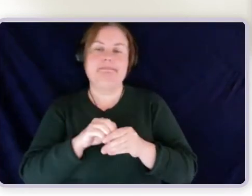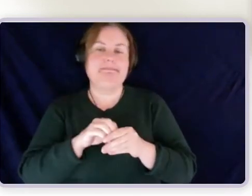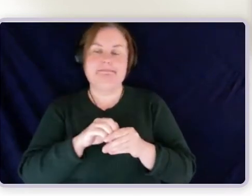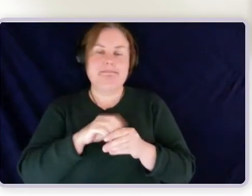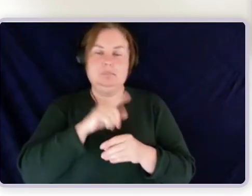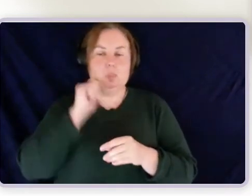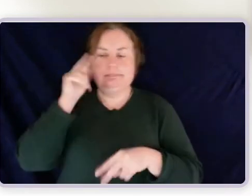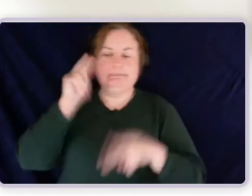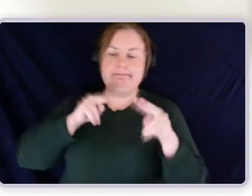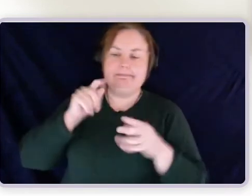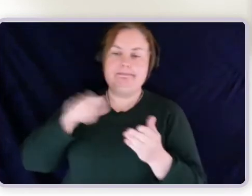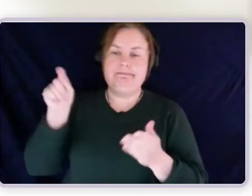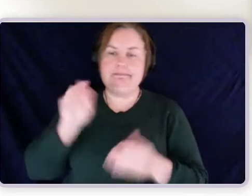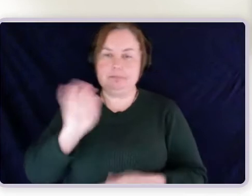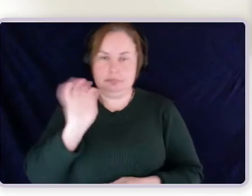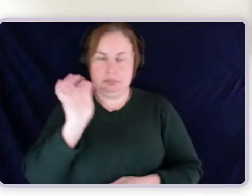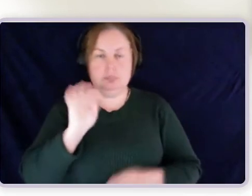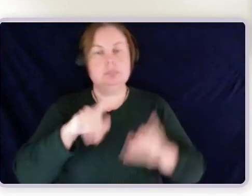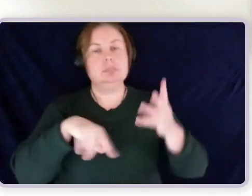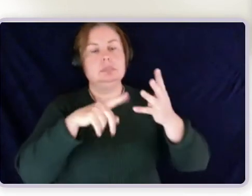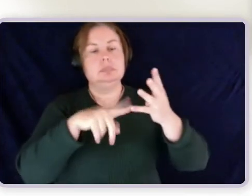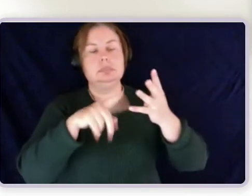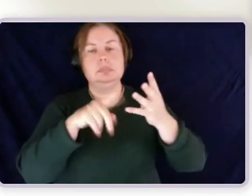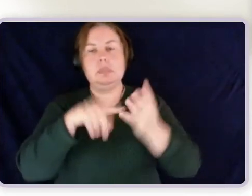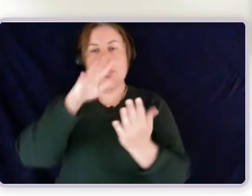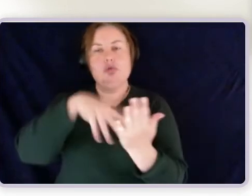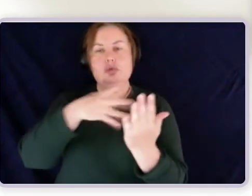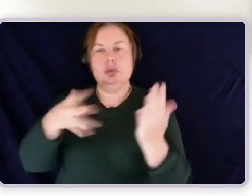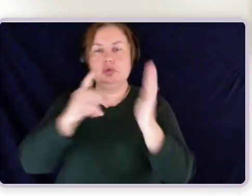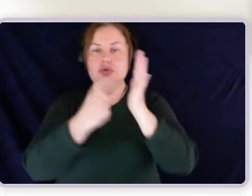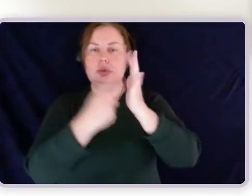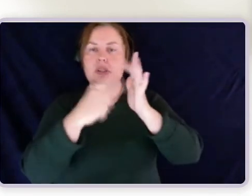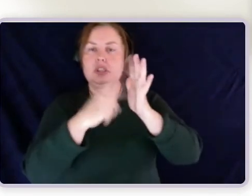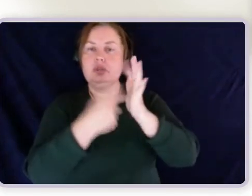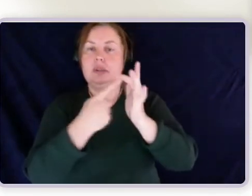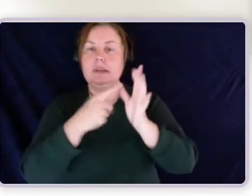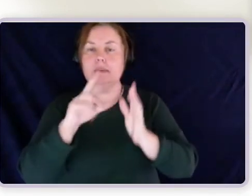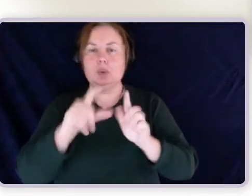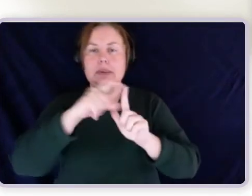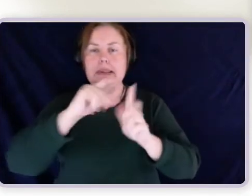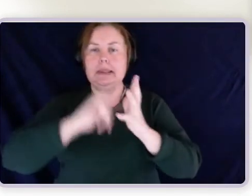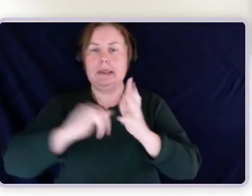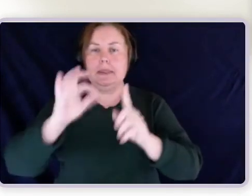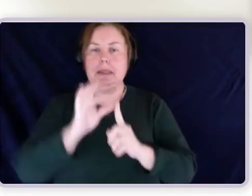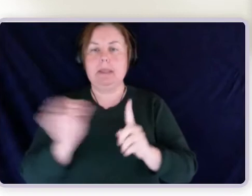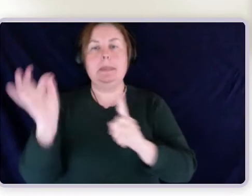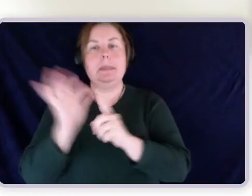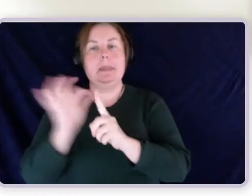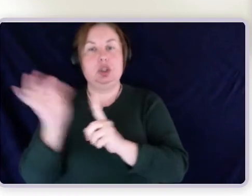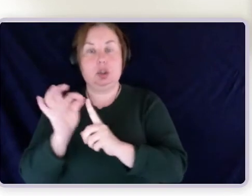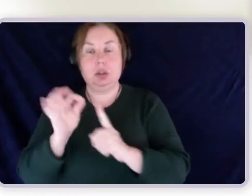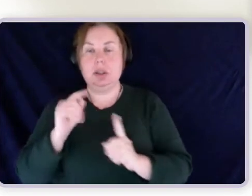The fourth and final criteria for the disability support pension, which I haven't mentioned earlier, because it is a conditional